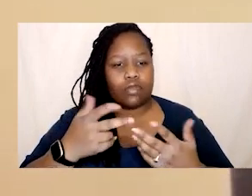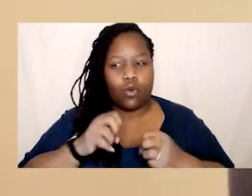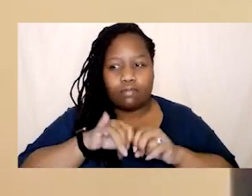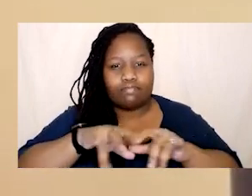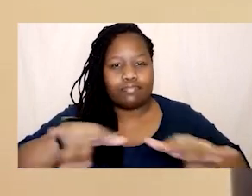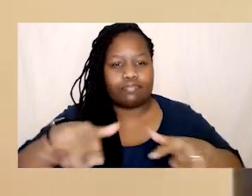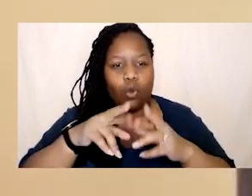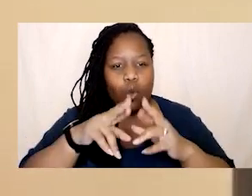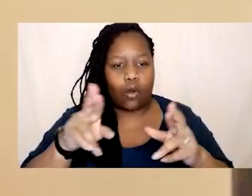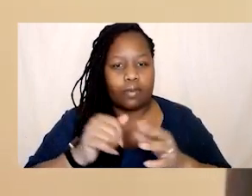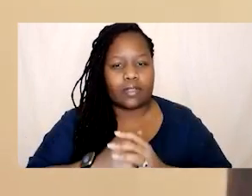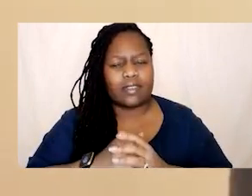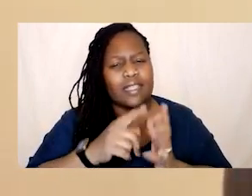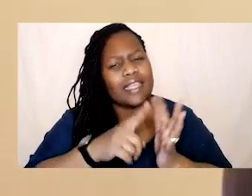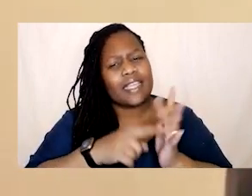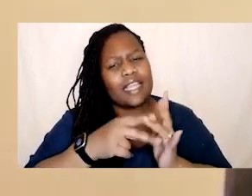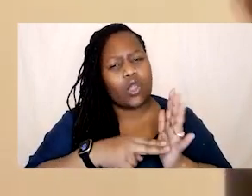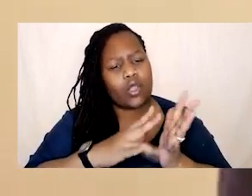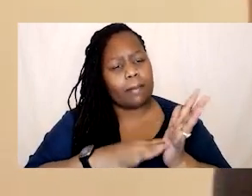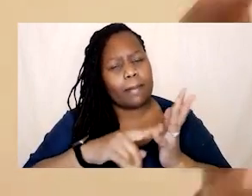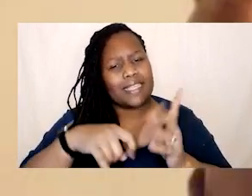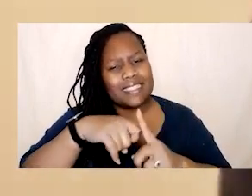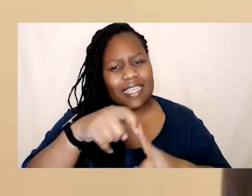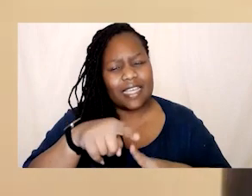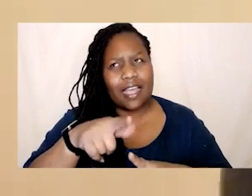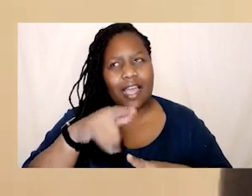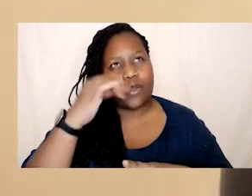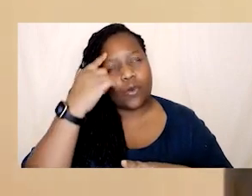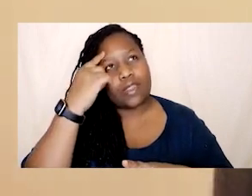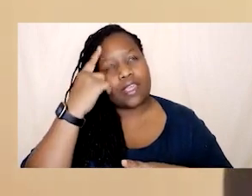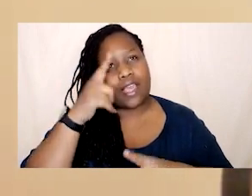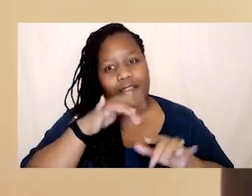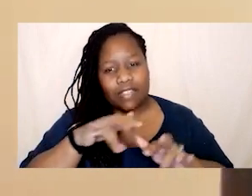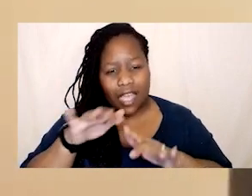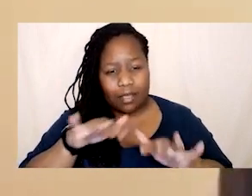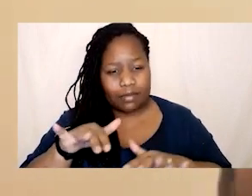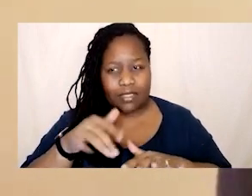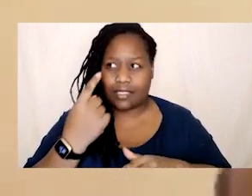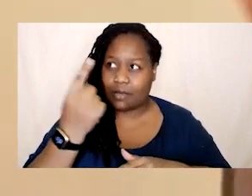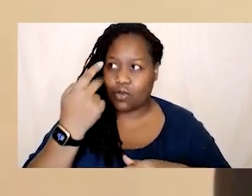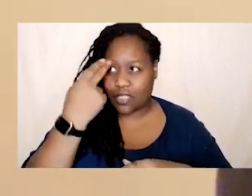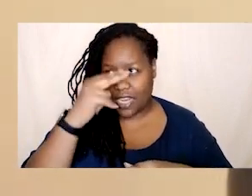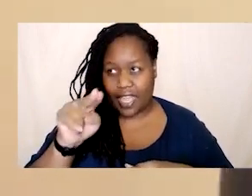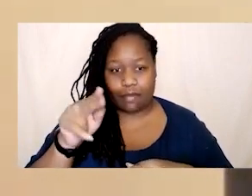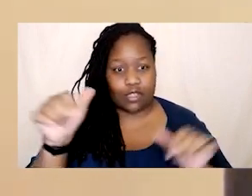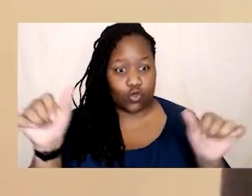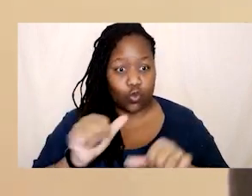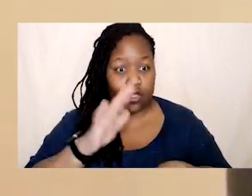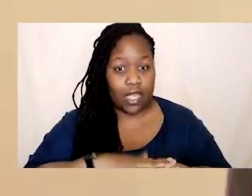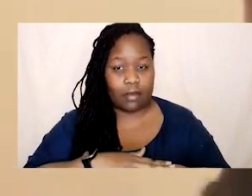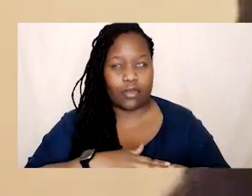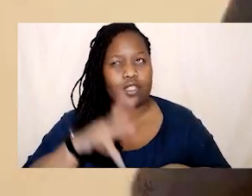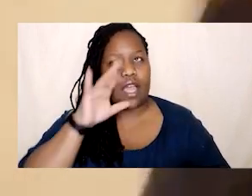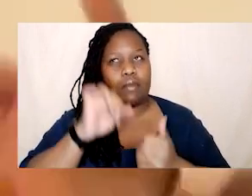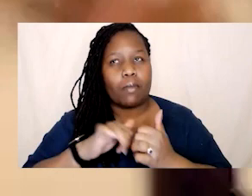I think we must think I don't think I've typed someone's name so many times in a short space of time like I was really worried at